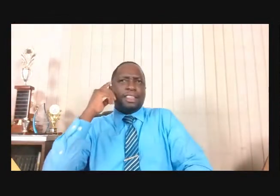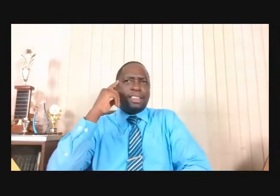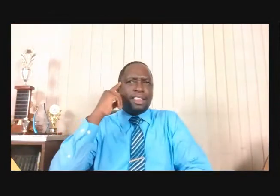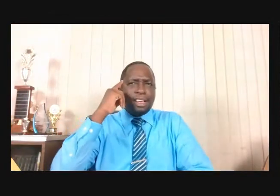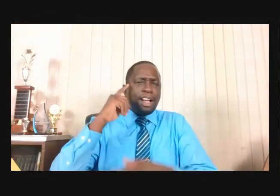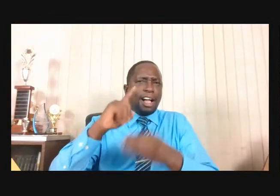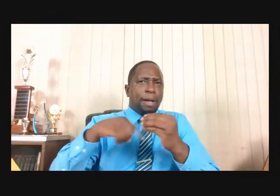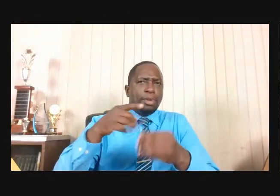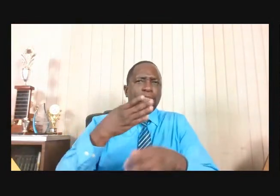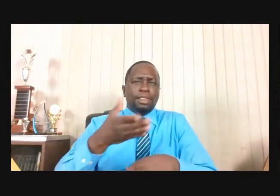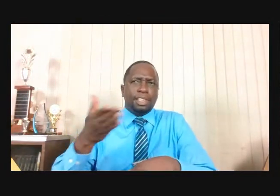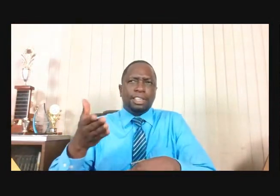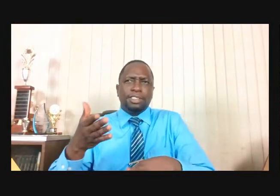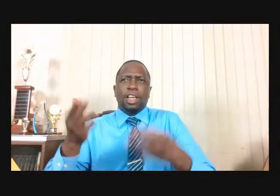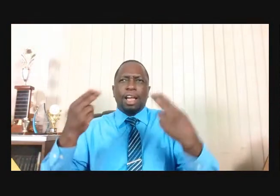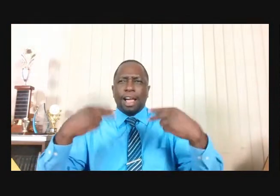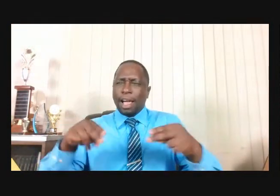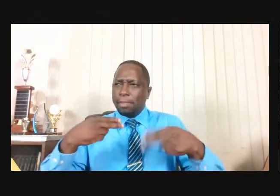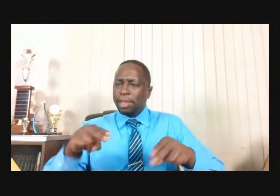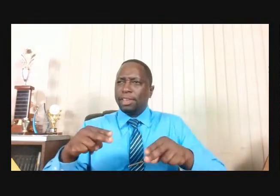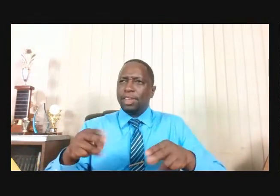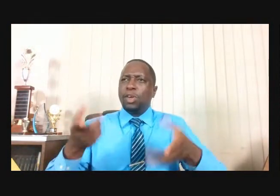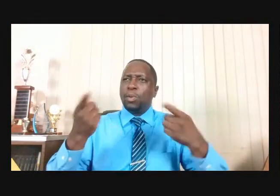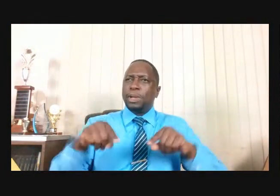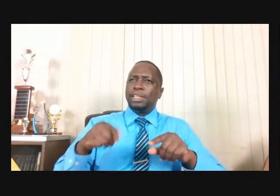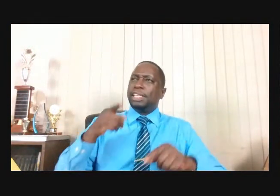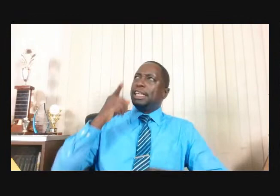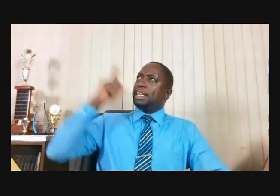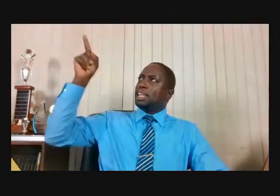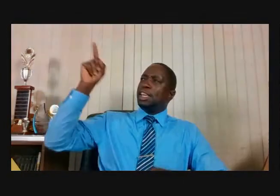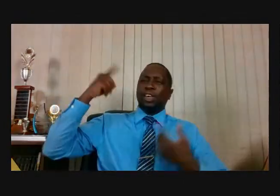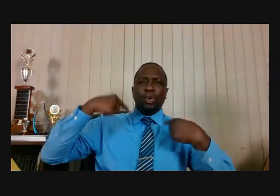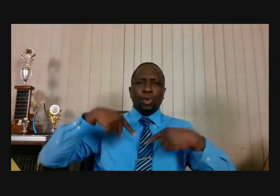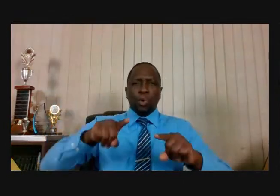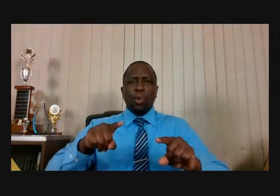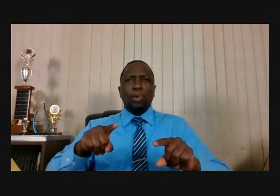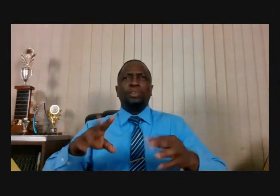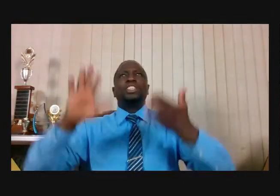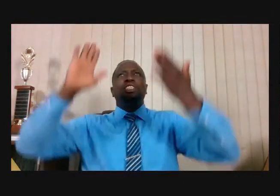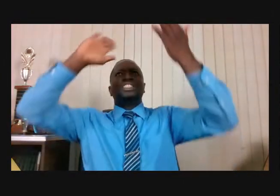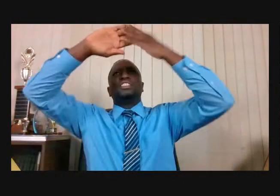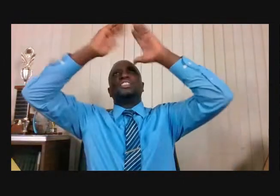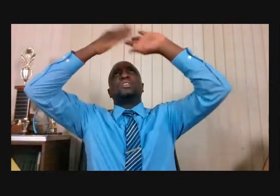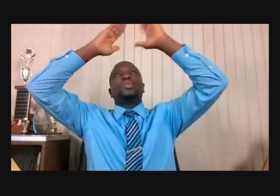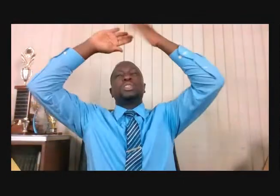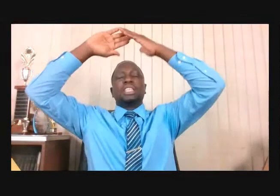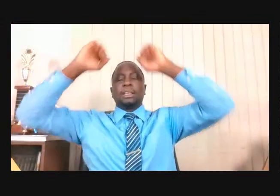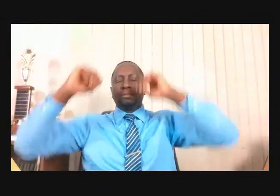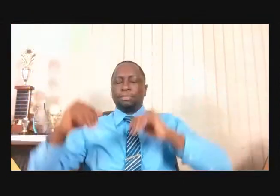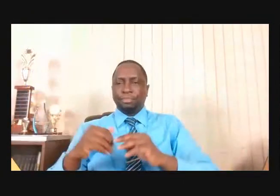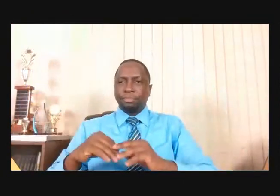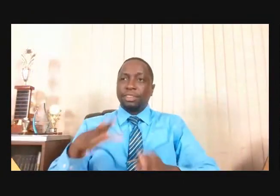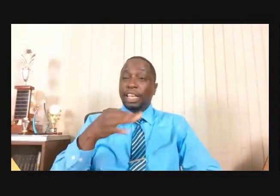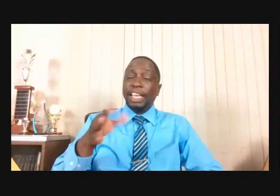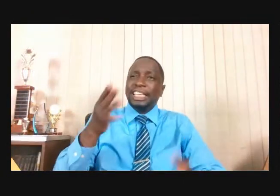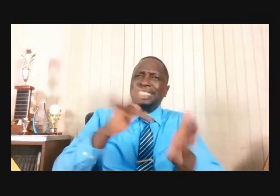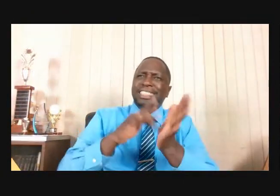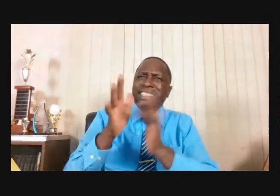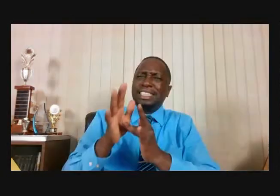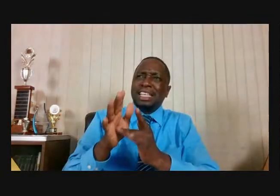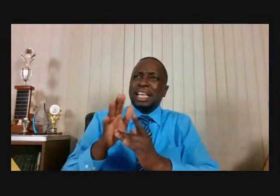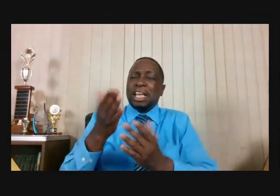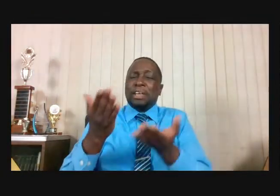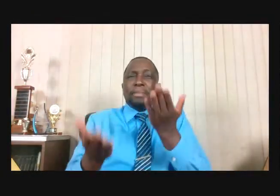out when he would go to Jerusalem. And Jesus may have become a little